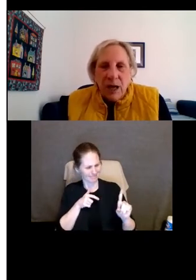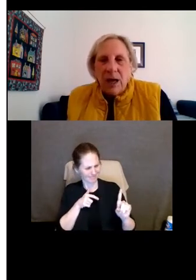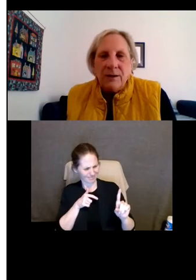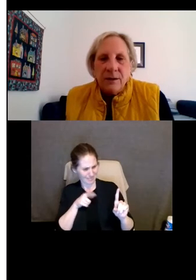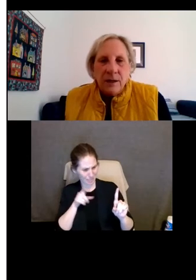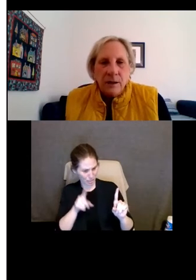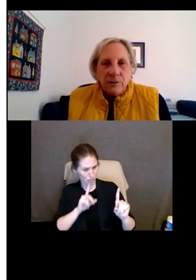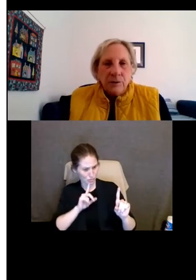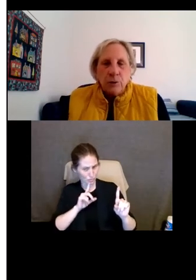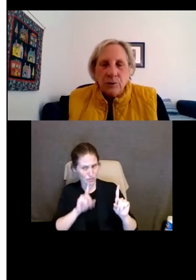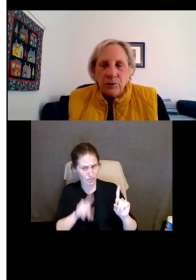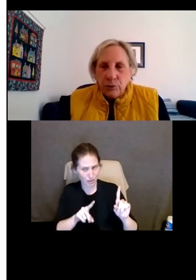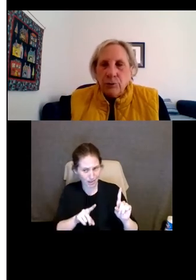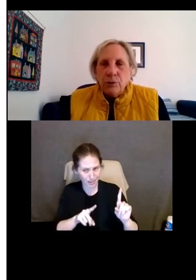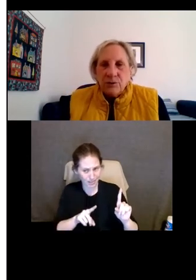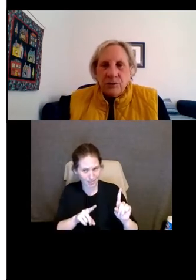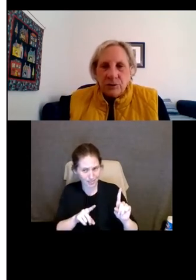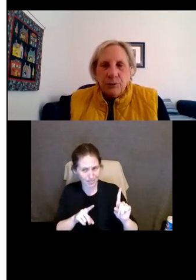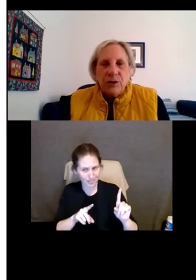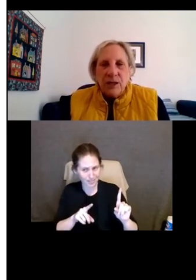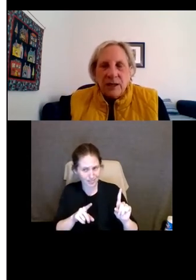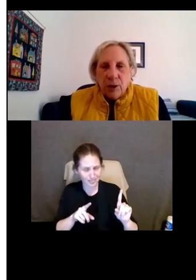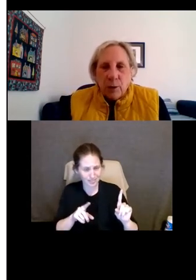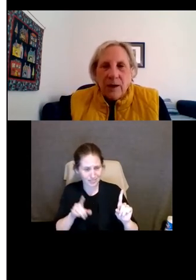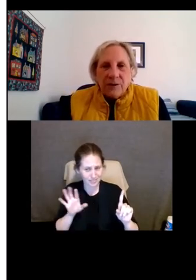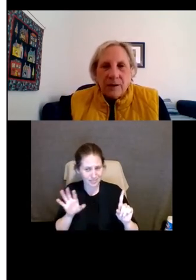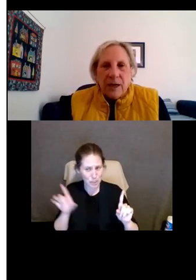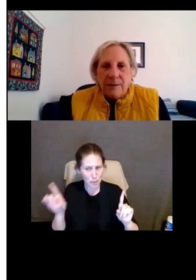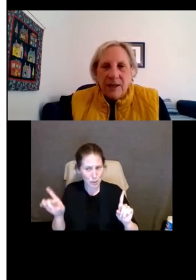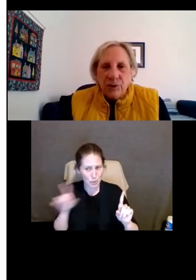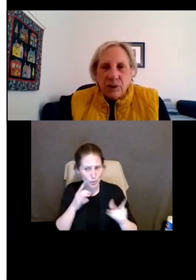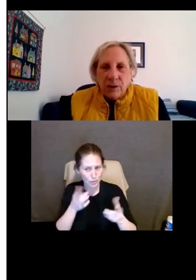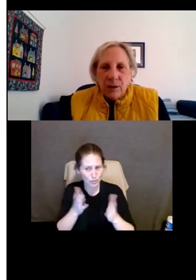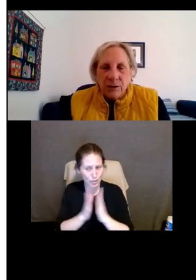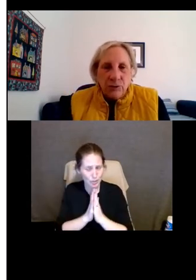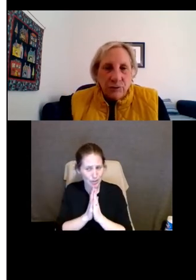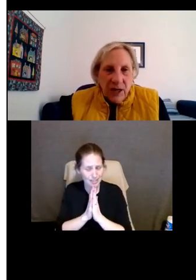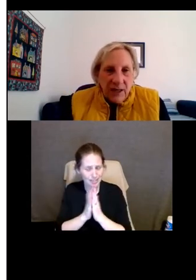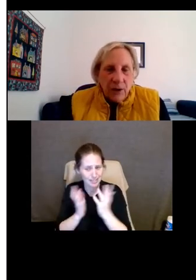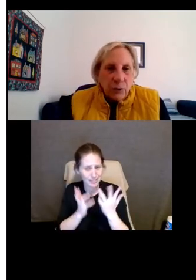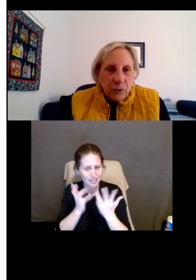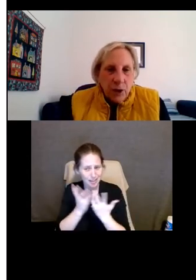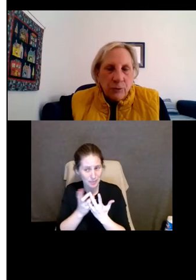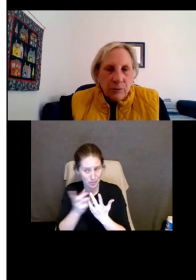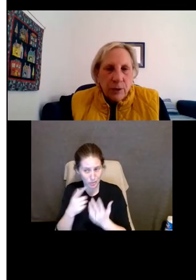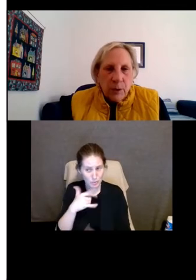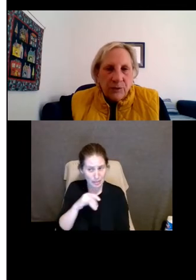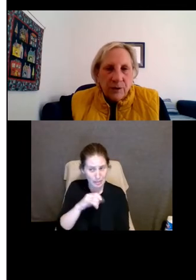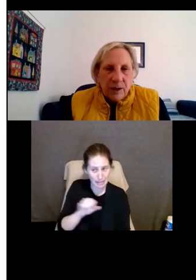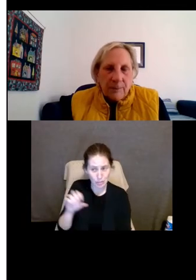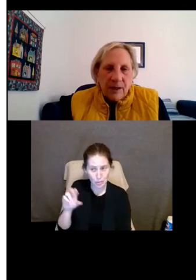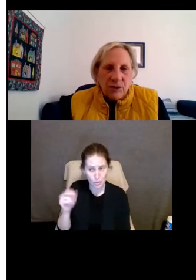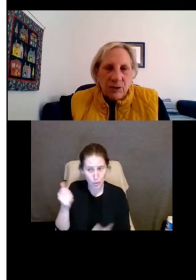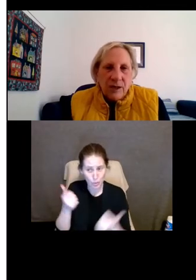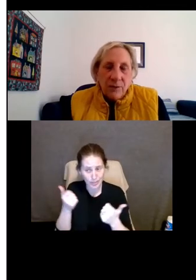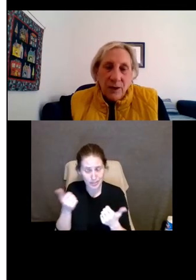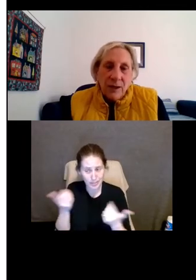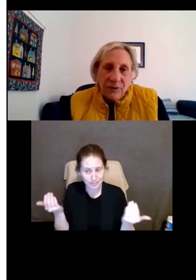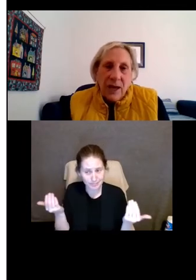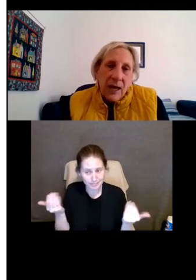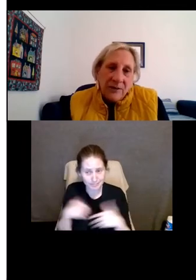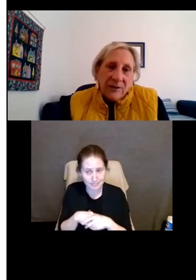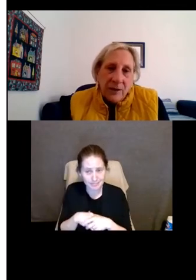did you respond to the requested accommodation? Did you say yes or no to the requested accommodation?